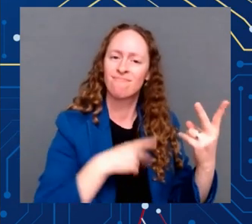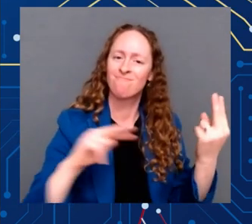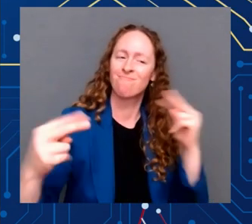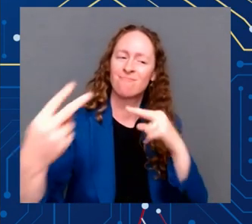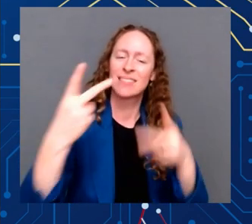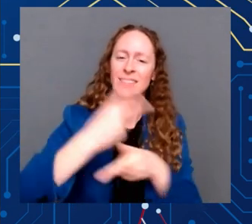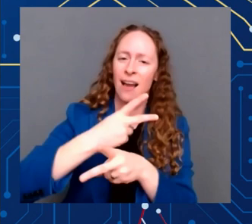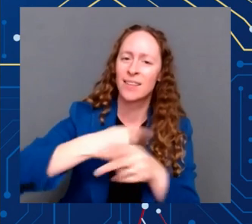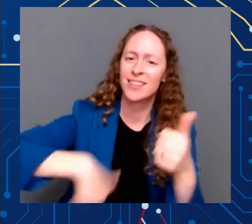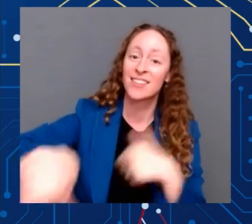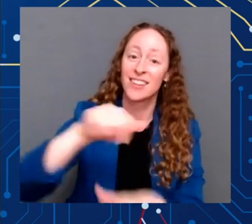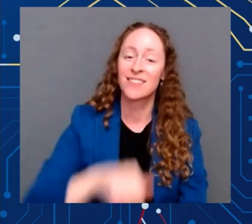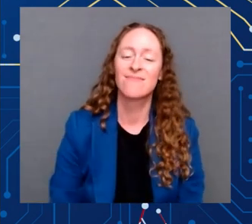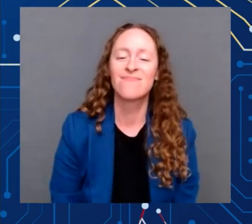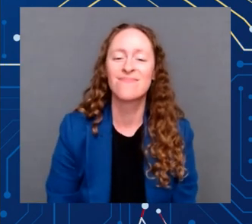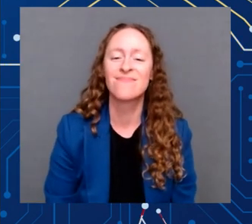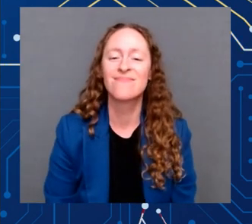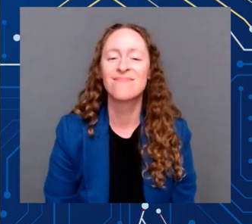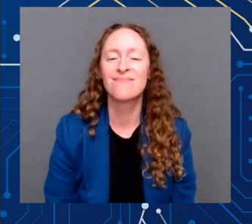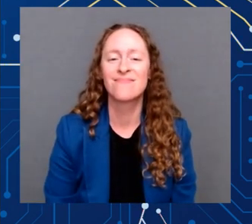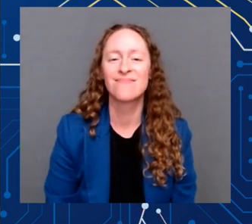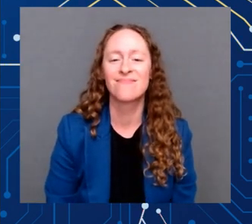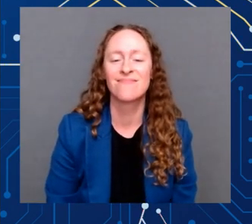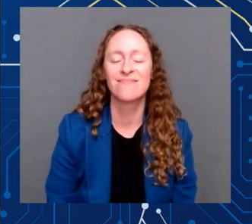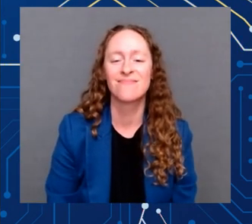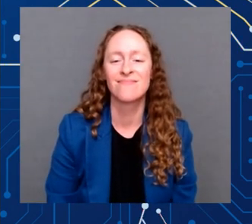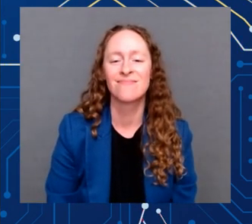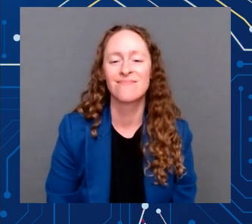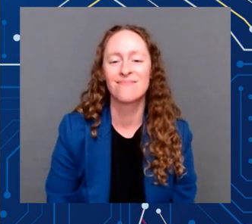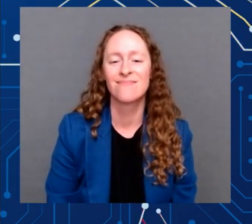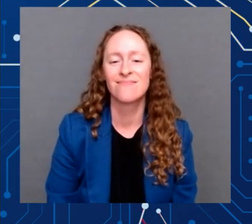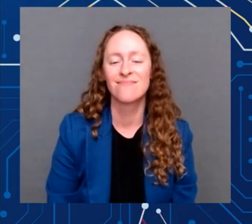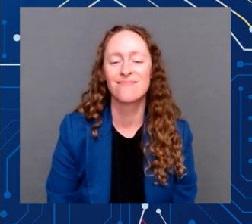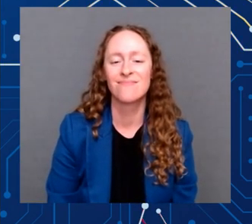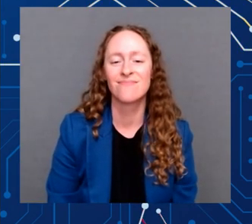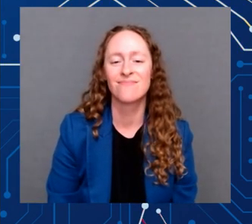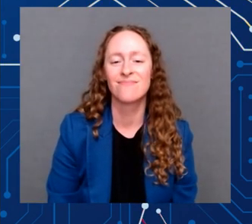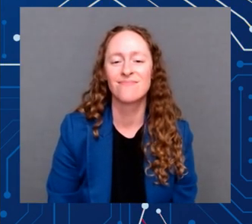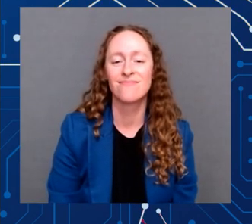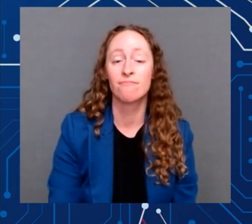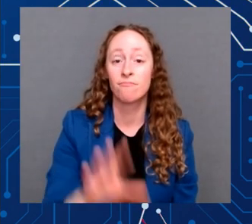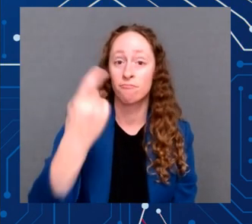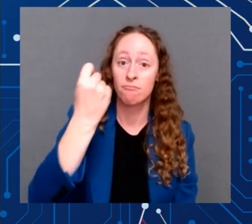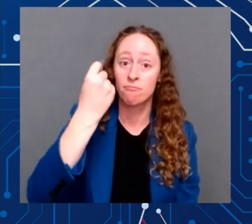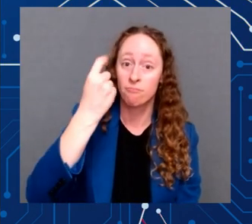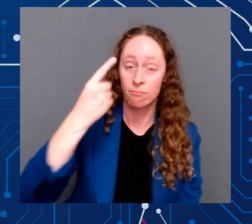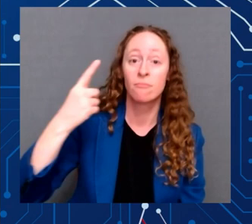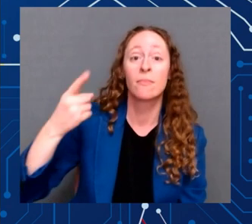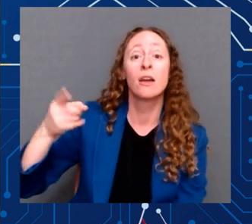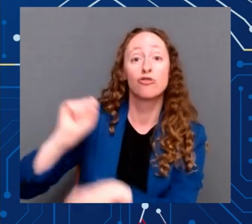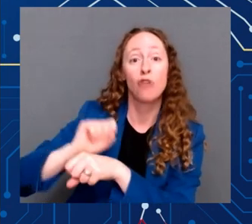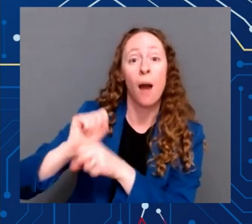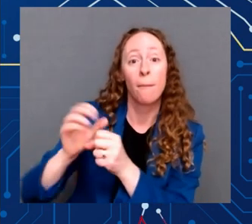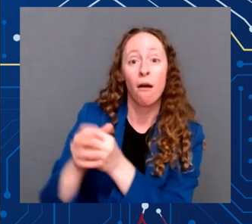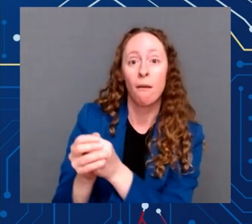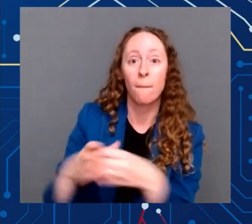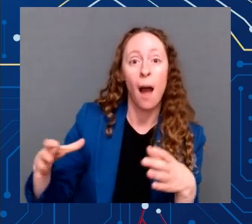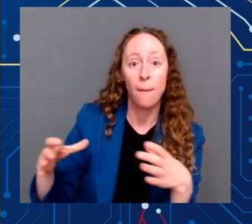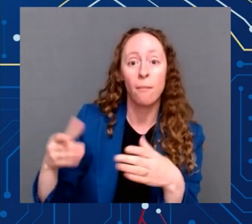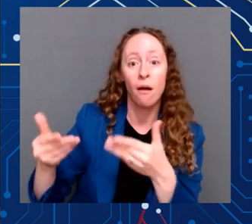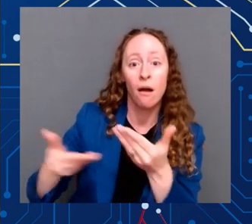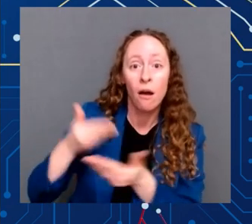all Americans have a shot at getting these jobs. All Americans. And that comes straight from the top.